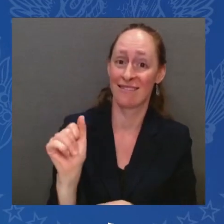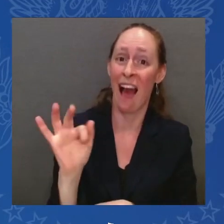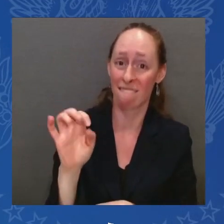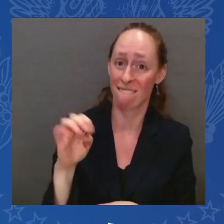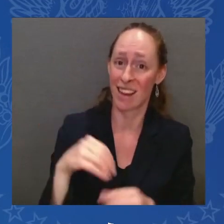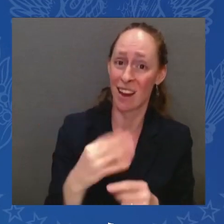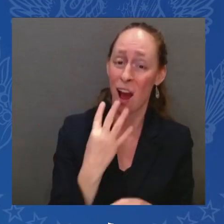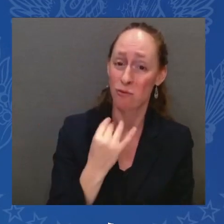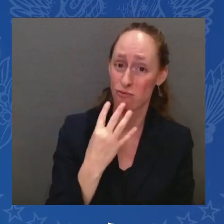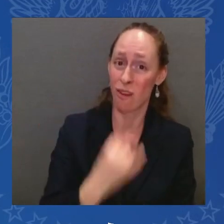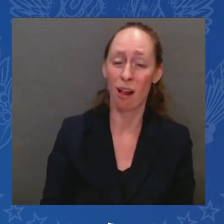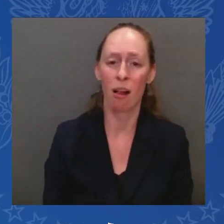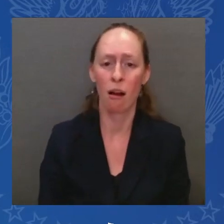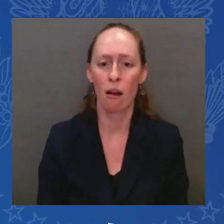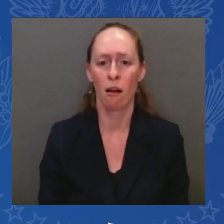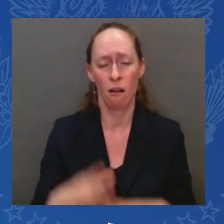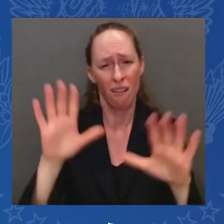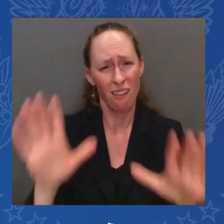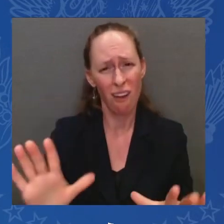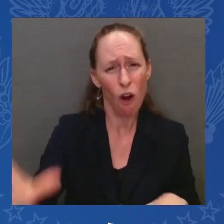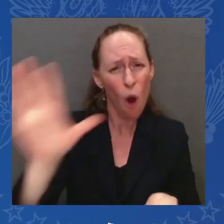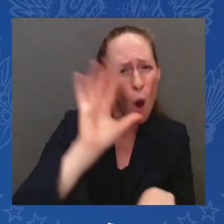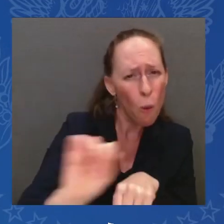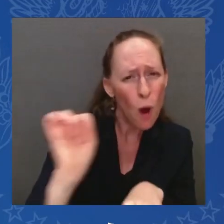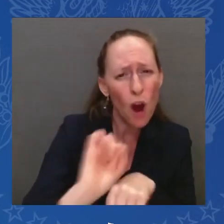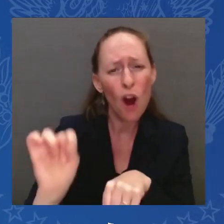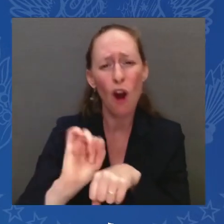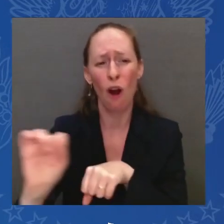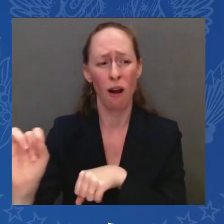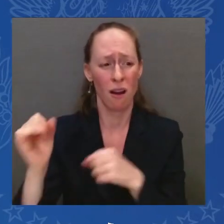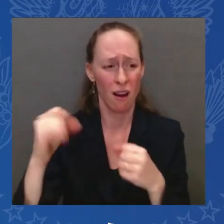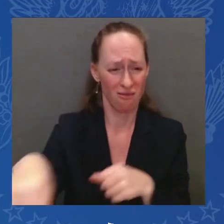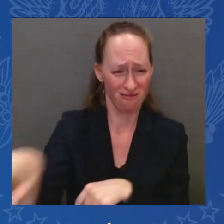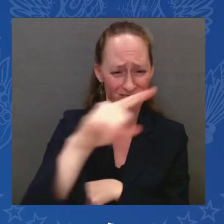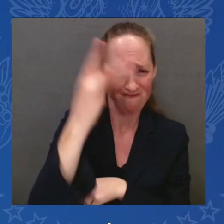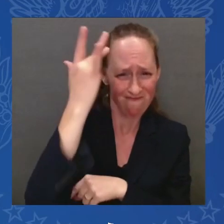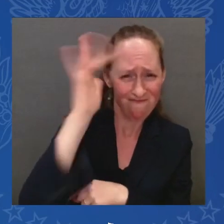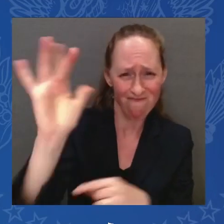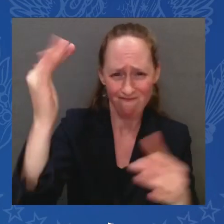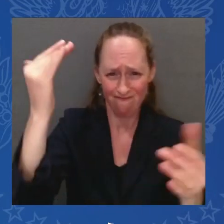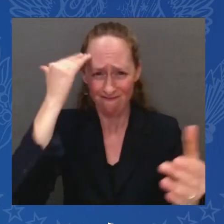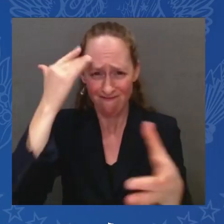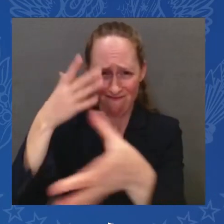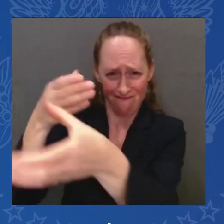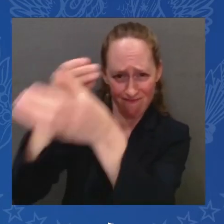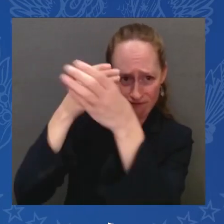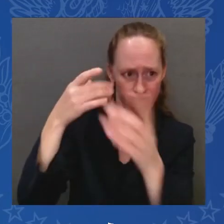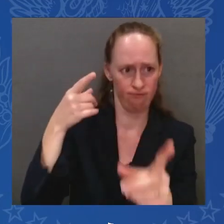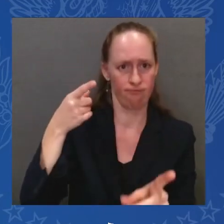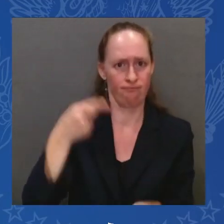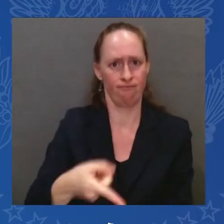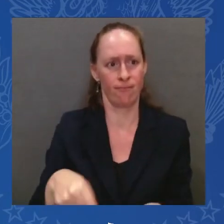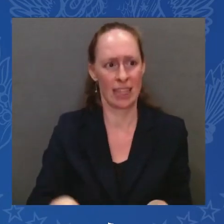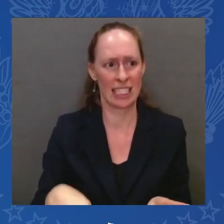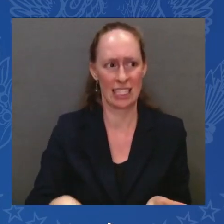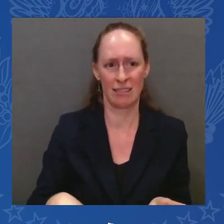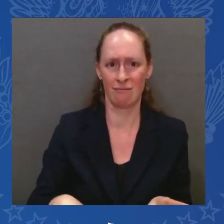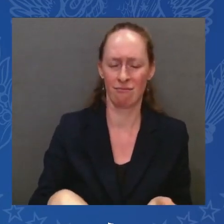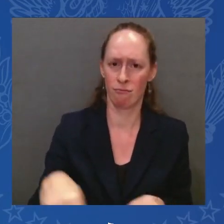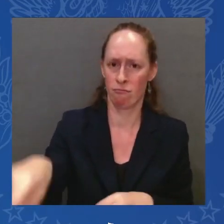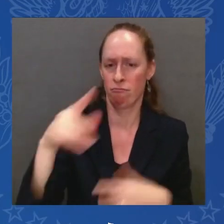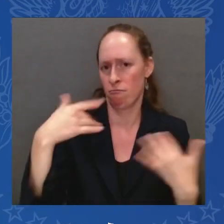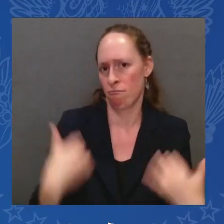intellect and the brilliance you bring to this cause, I think we have a chance to end this in a way